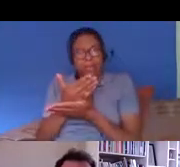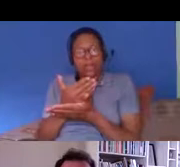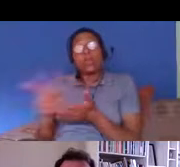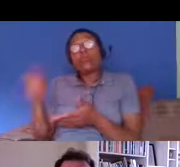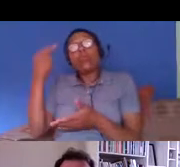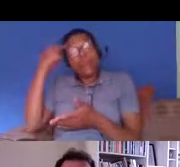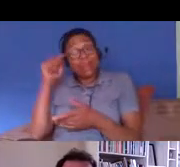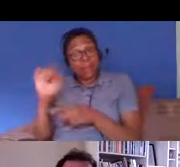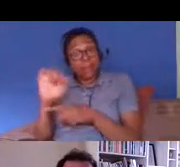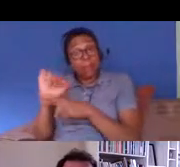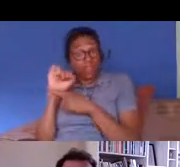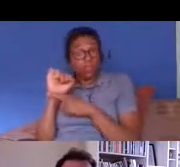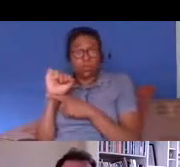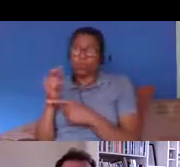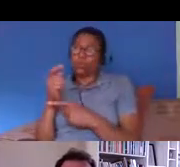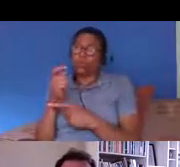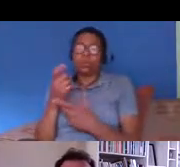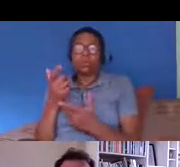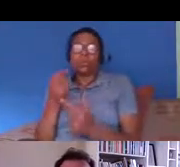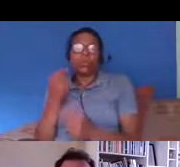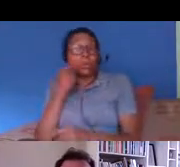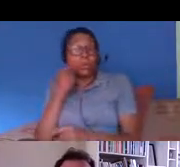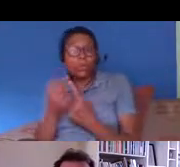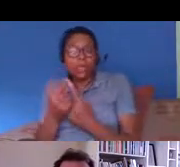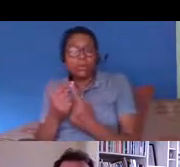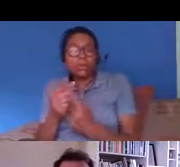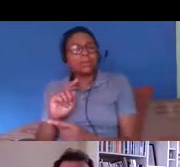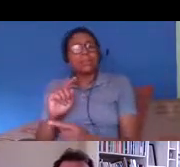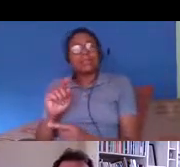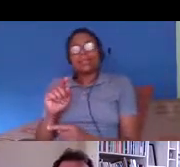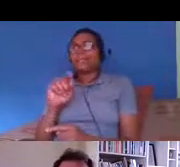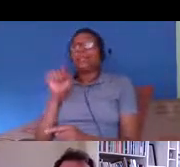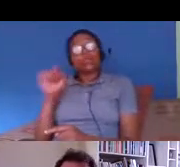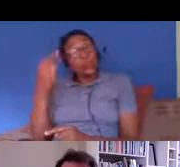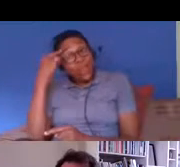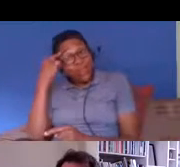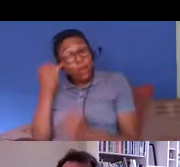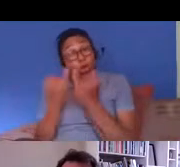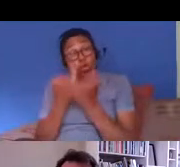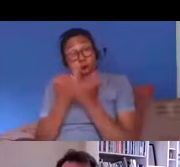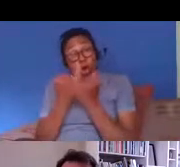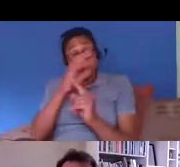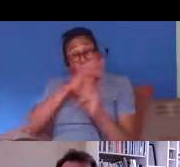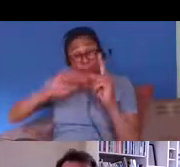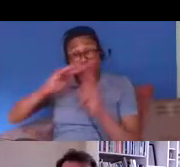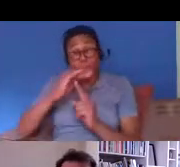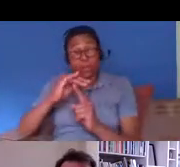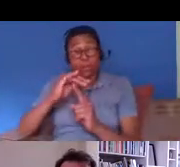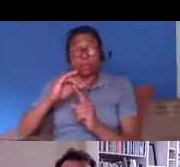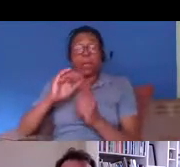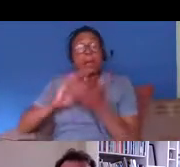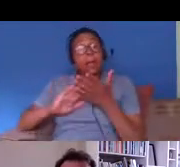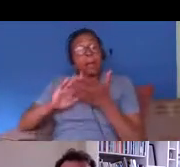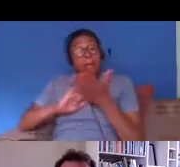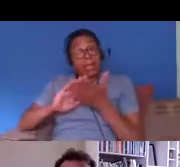and z playing conkers or whatever well people think that the hostile environment even receptionists for example at doctors surgeries